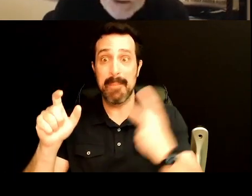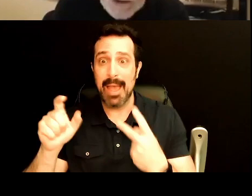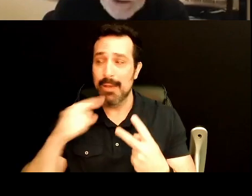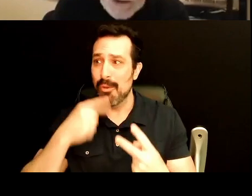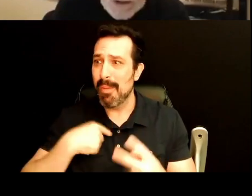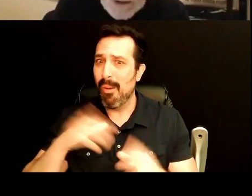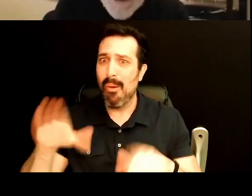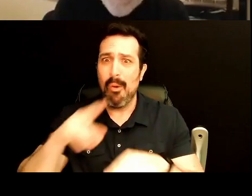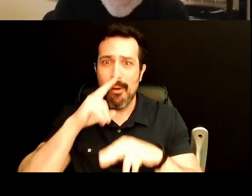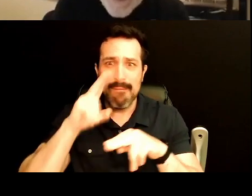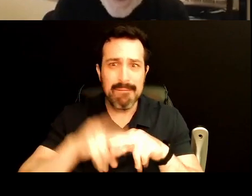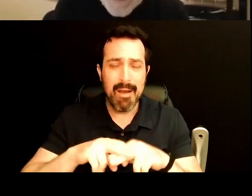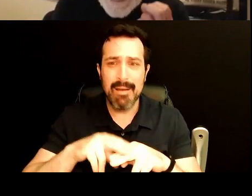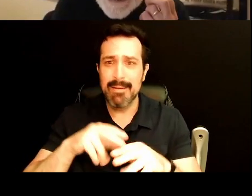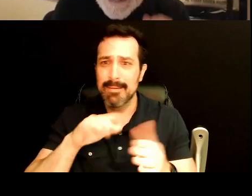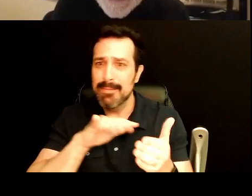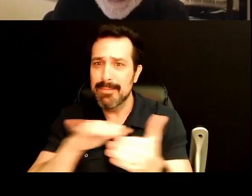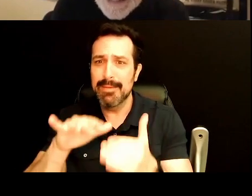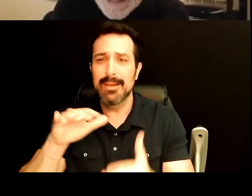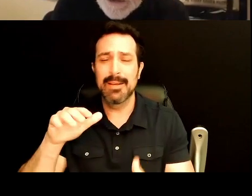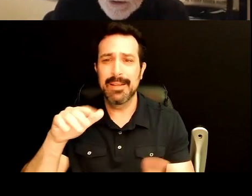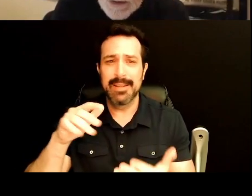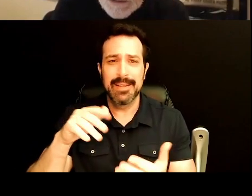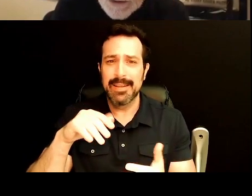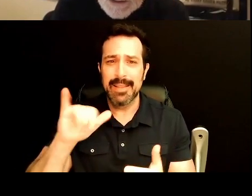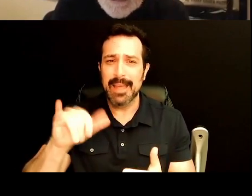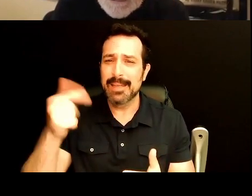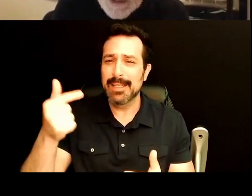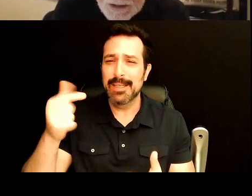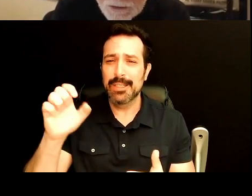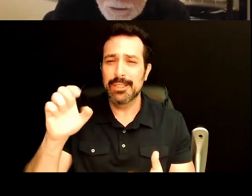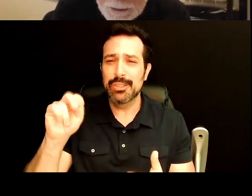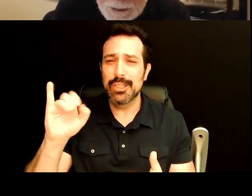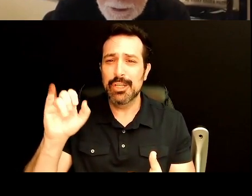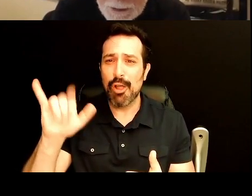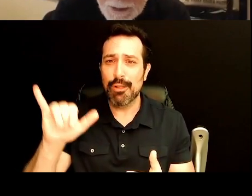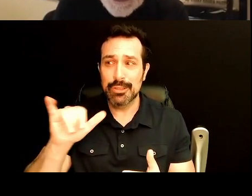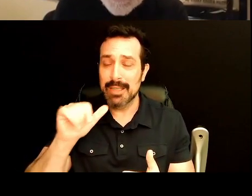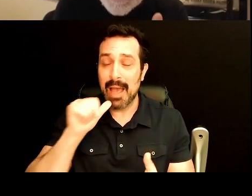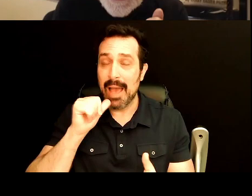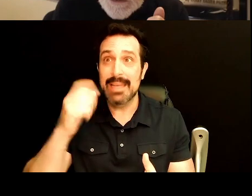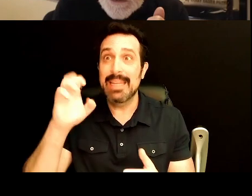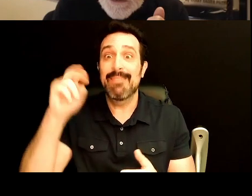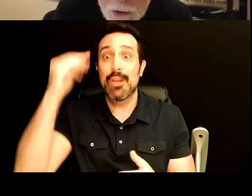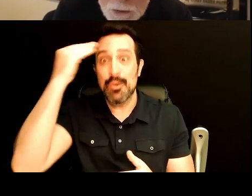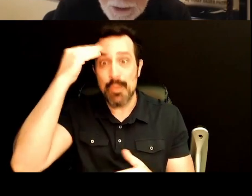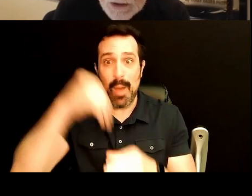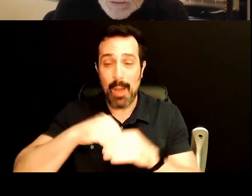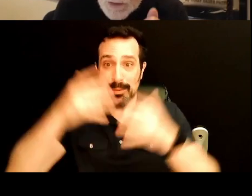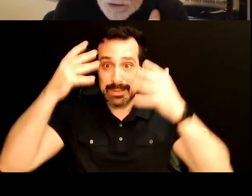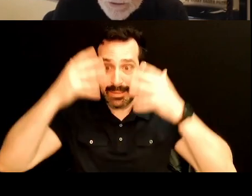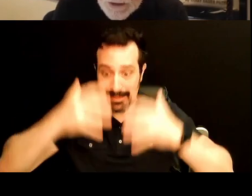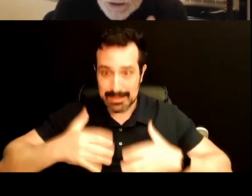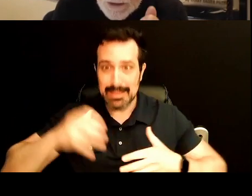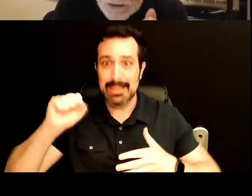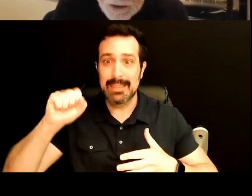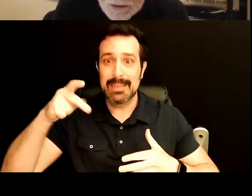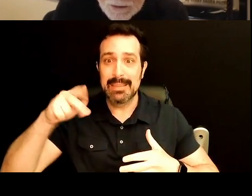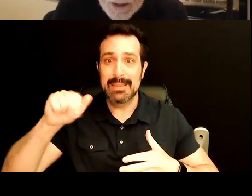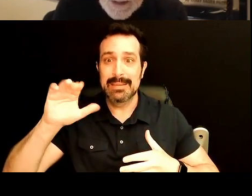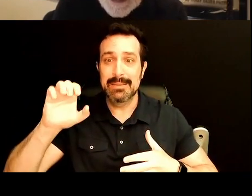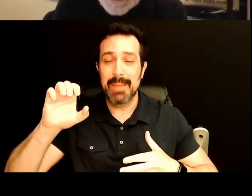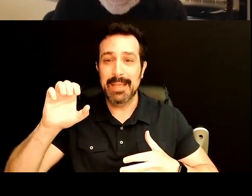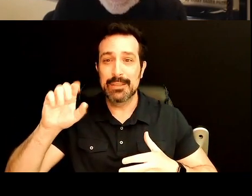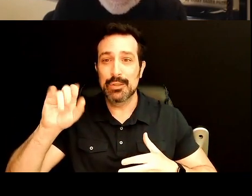having so much fun doing the geology that I didn't even know I was in my spacesuit. I was in the zone, like sports figures